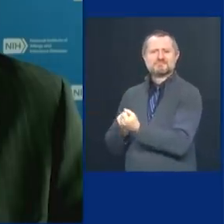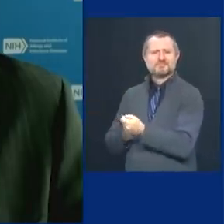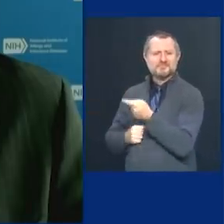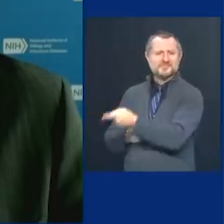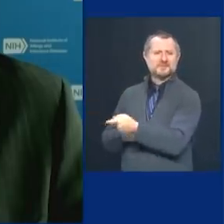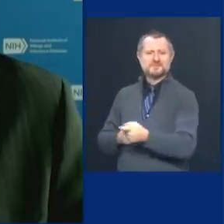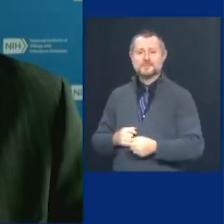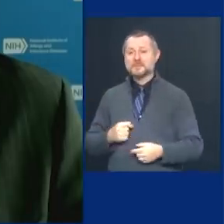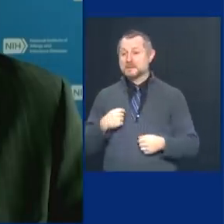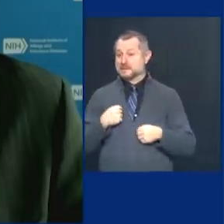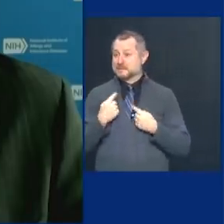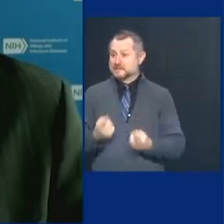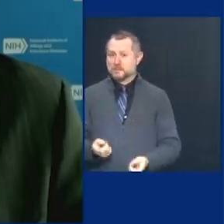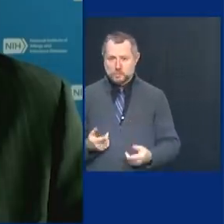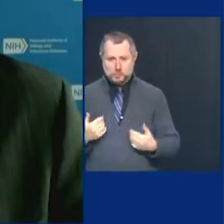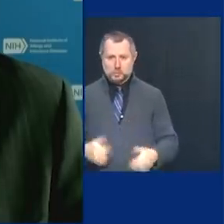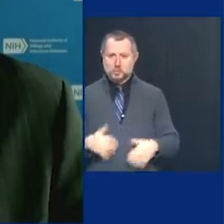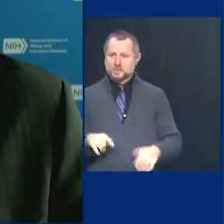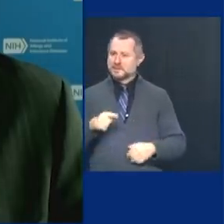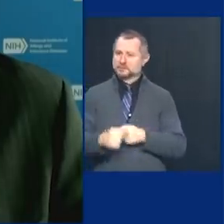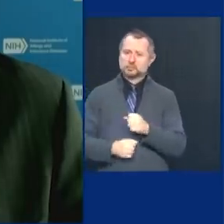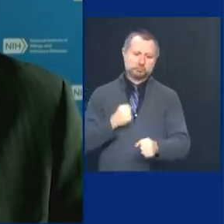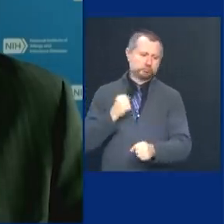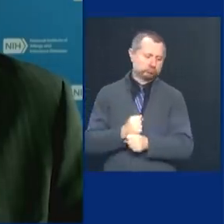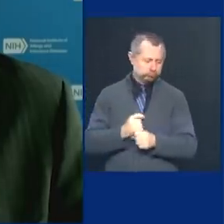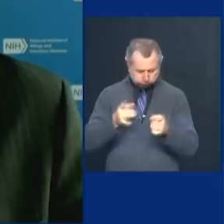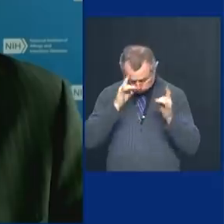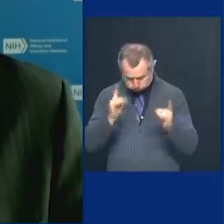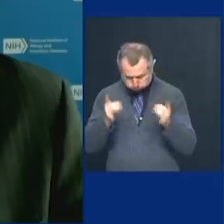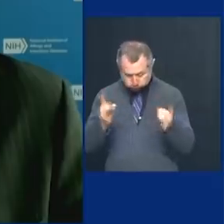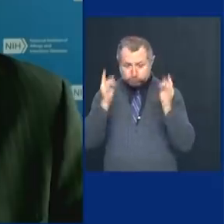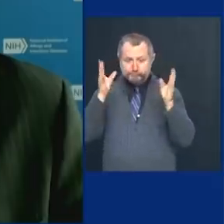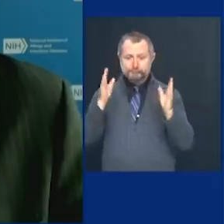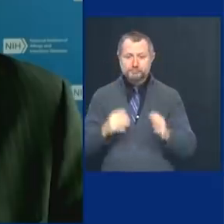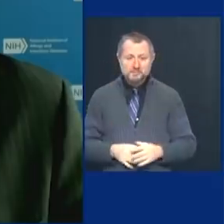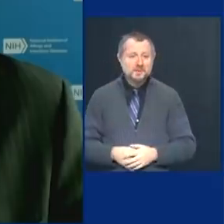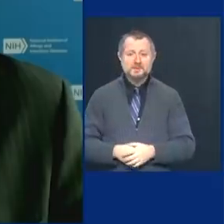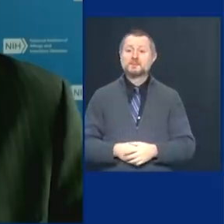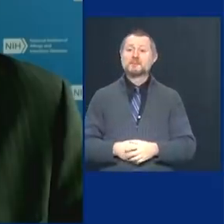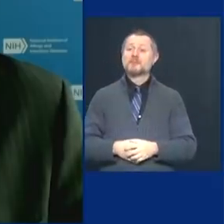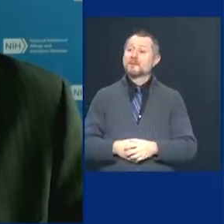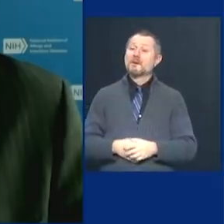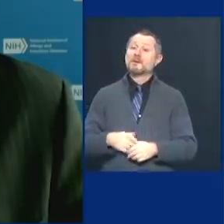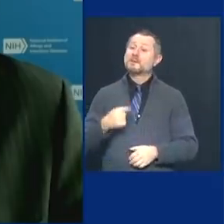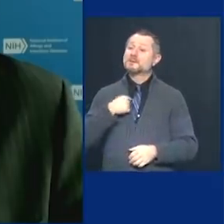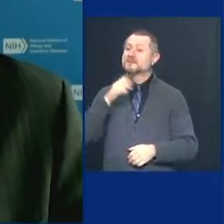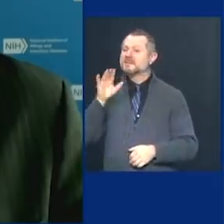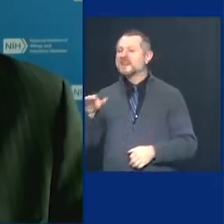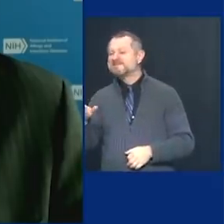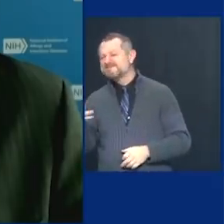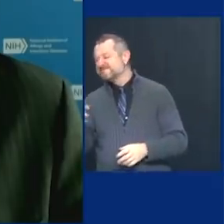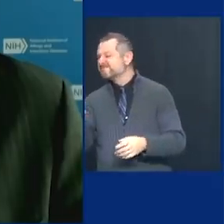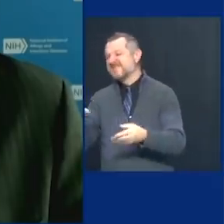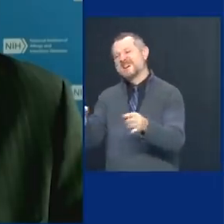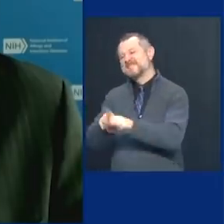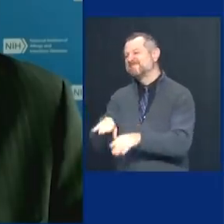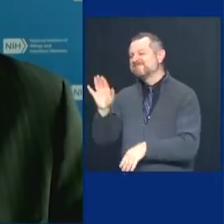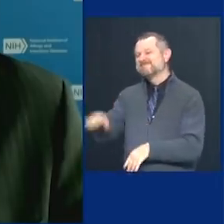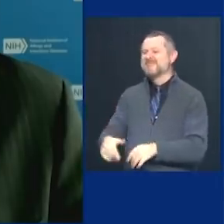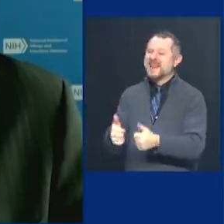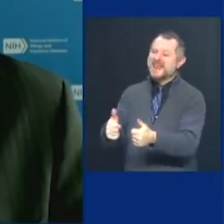has been a long year and they have bills to pay. So you can't tell them we have to close you down without